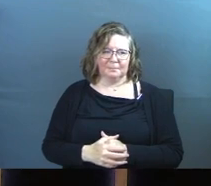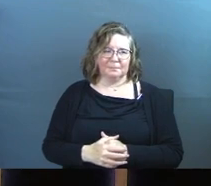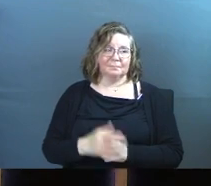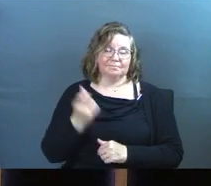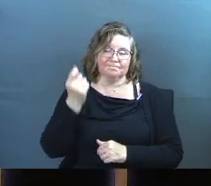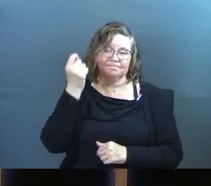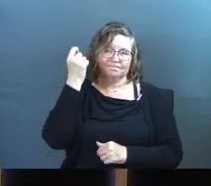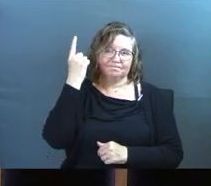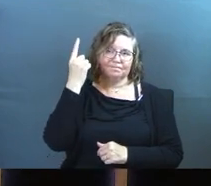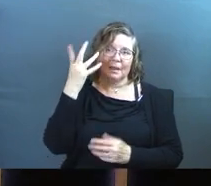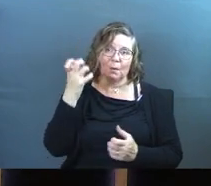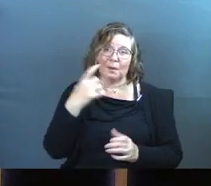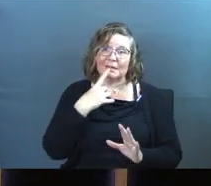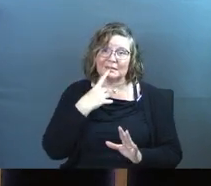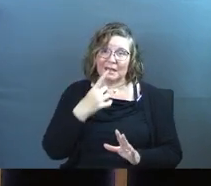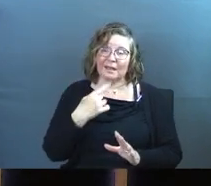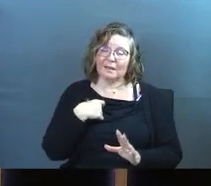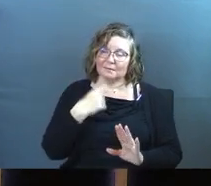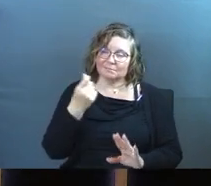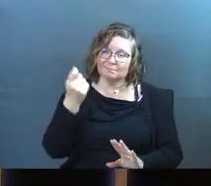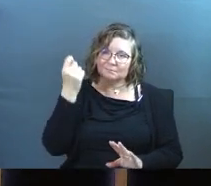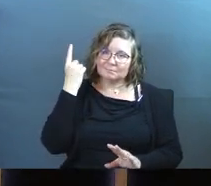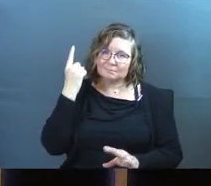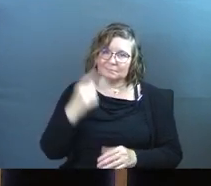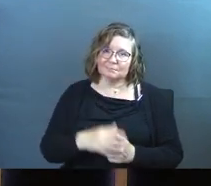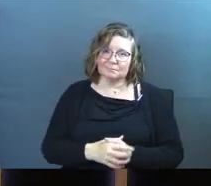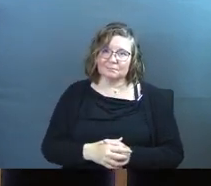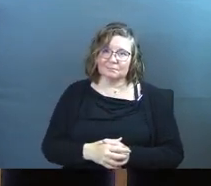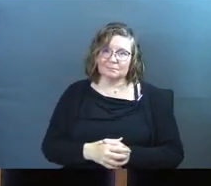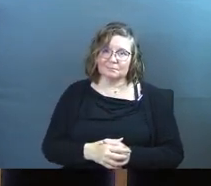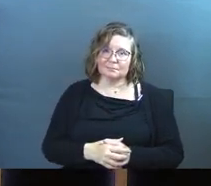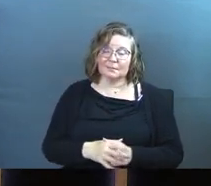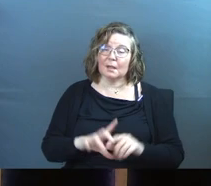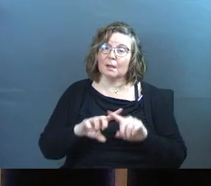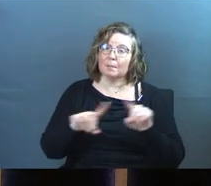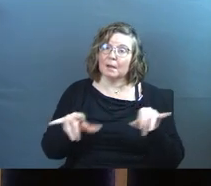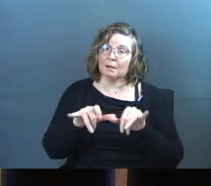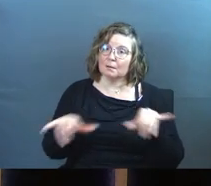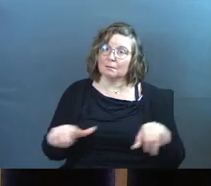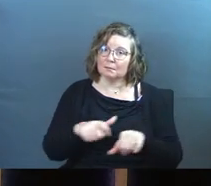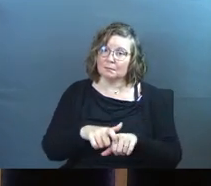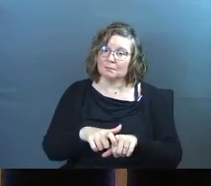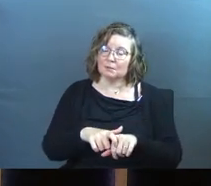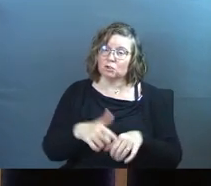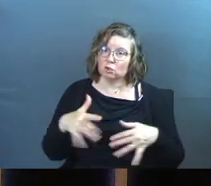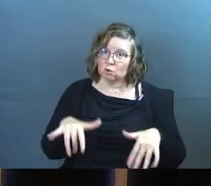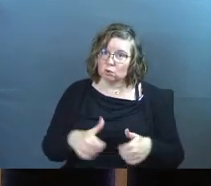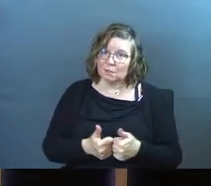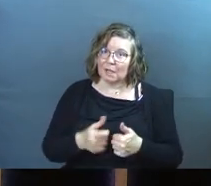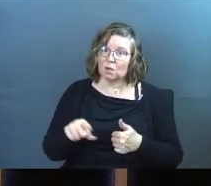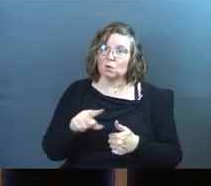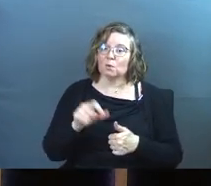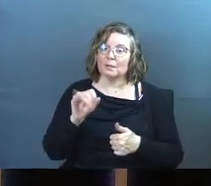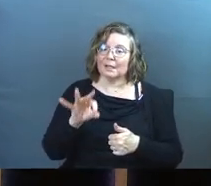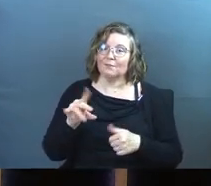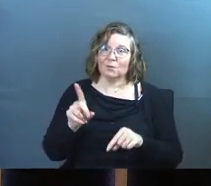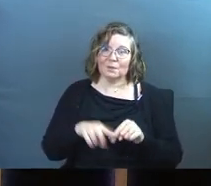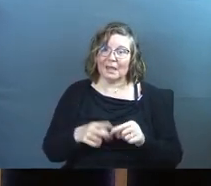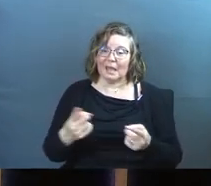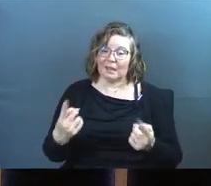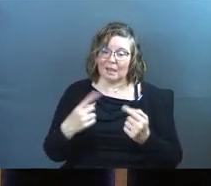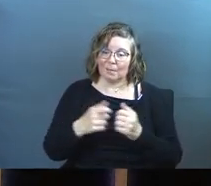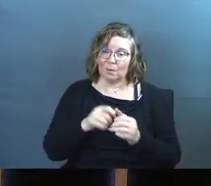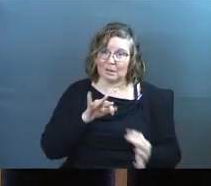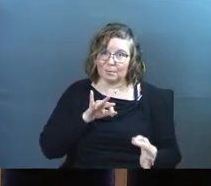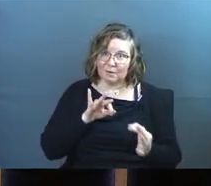I get it. I just want to say to you that I get it. But also, just to challenge you that even if you can't come